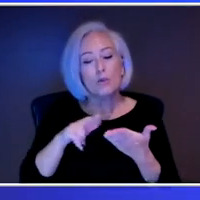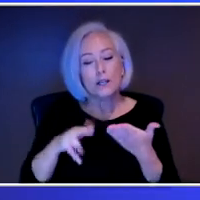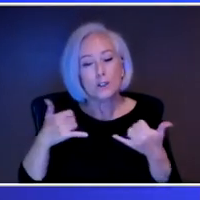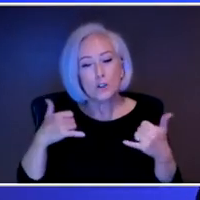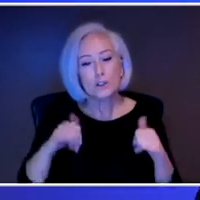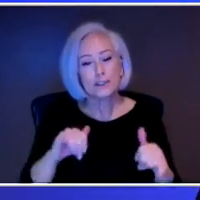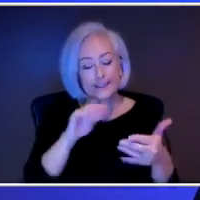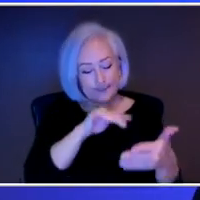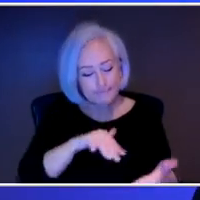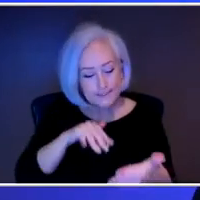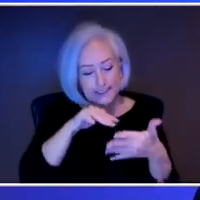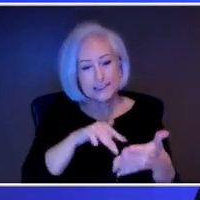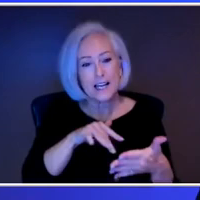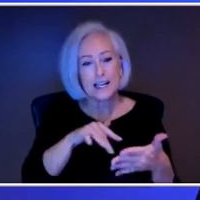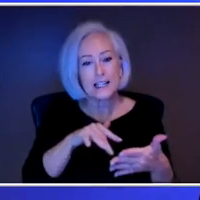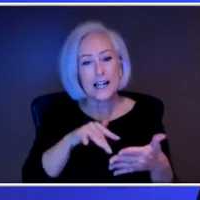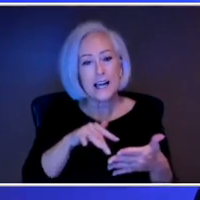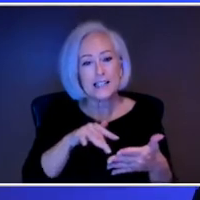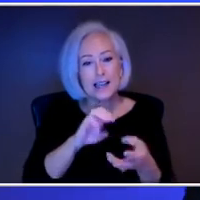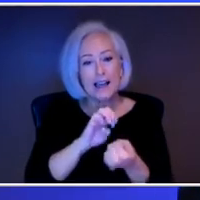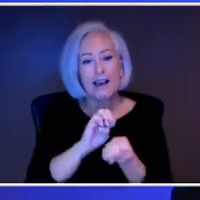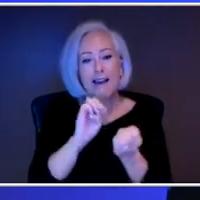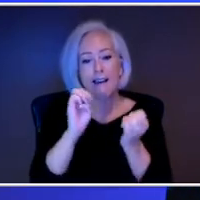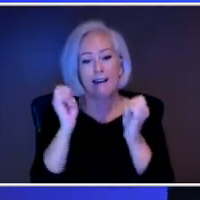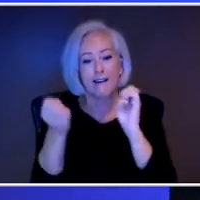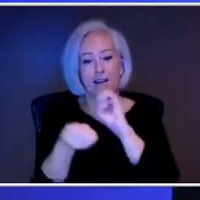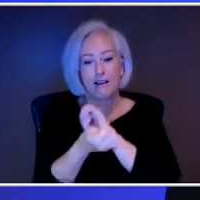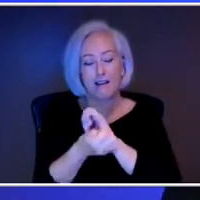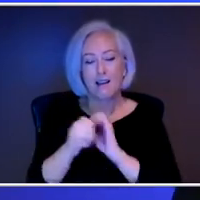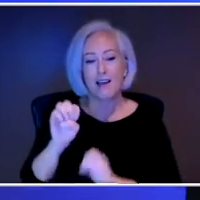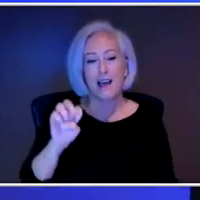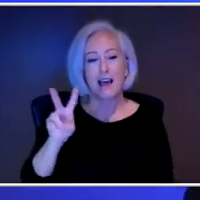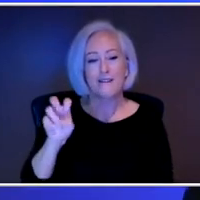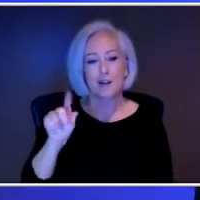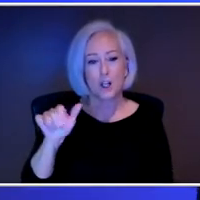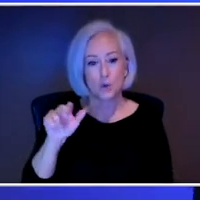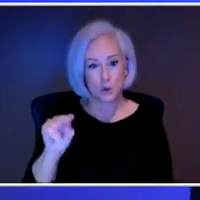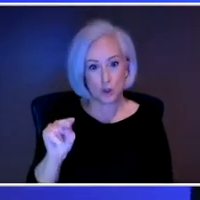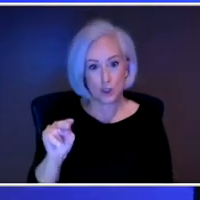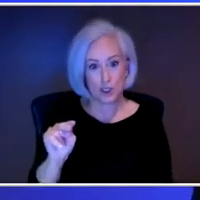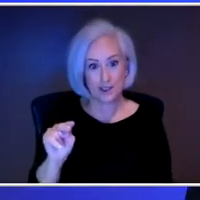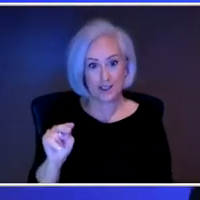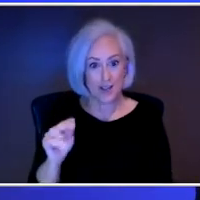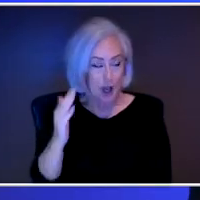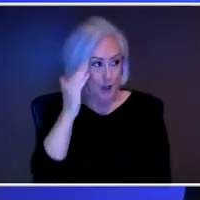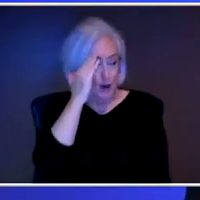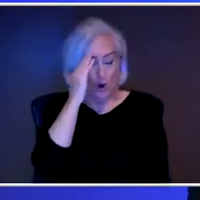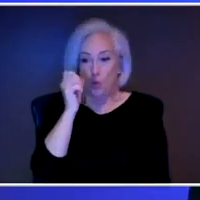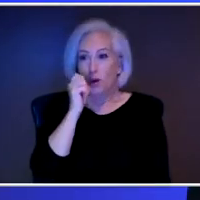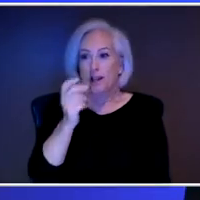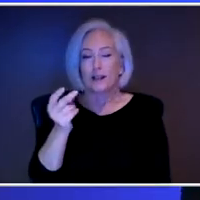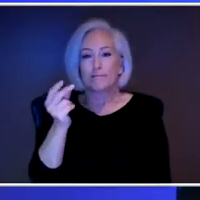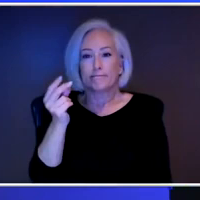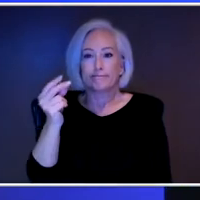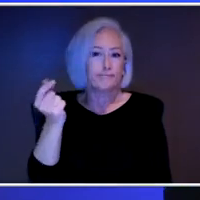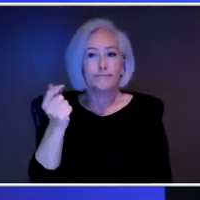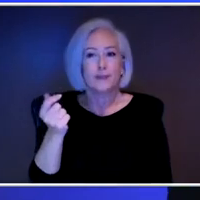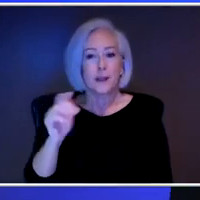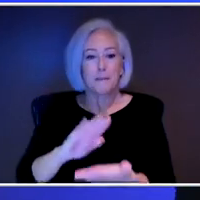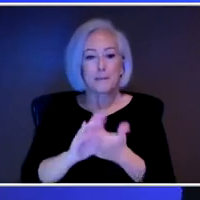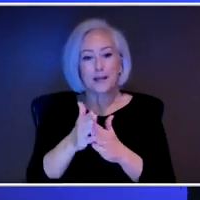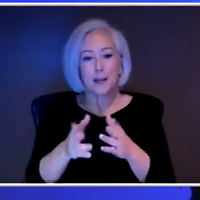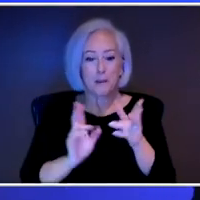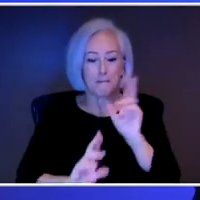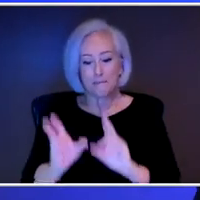component in terms of, you know, we have to recognize we didn't just pop up as people in the 1930s. We've been around for